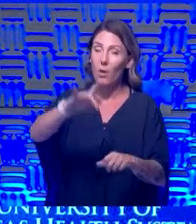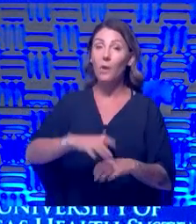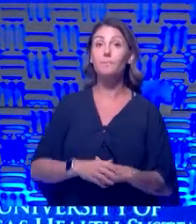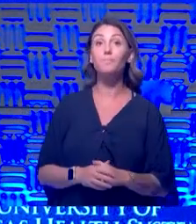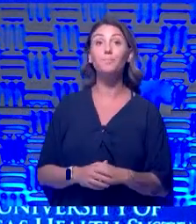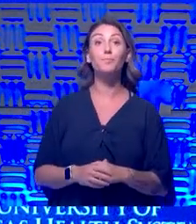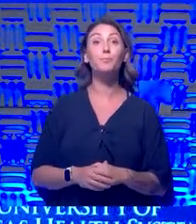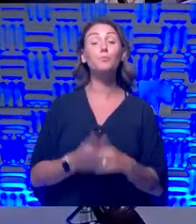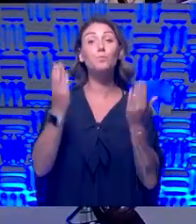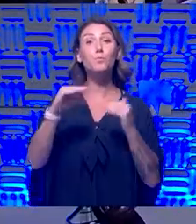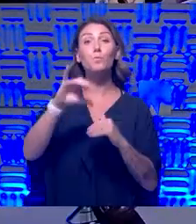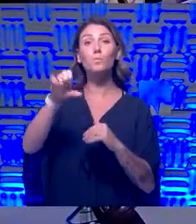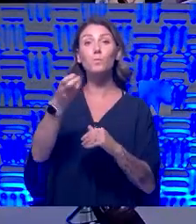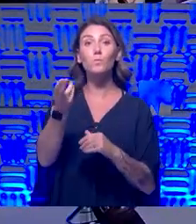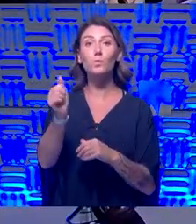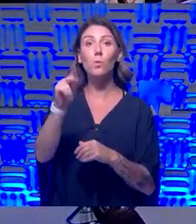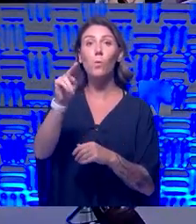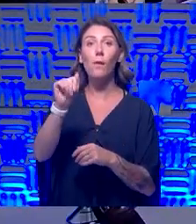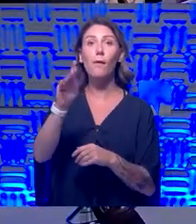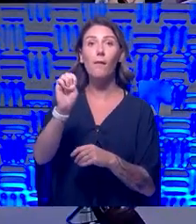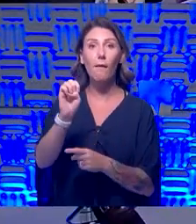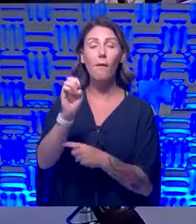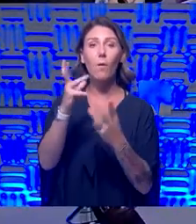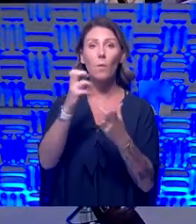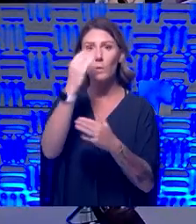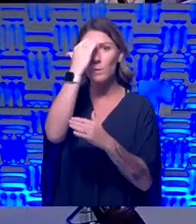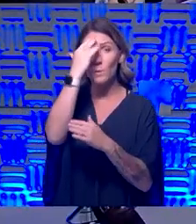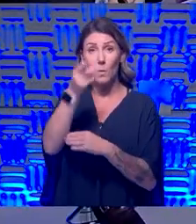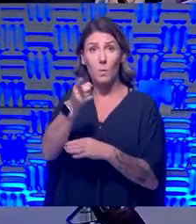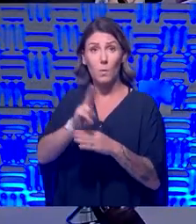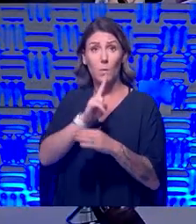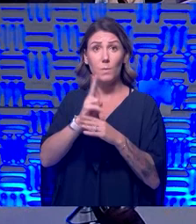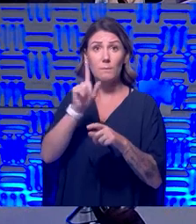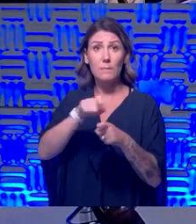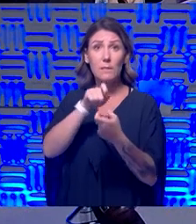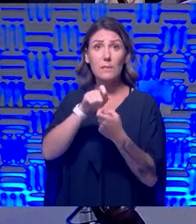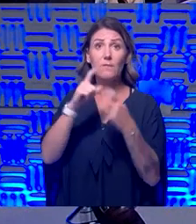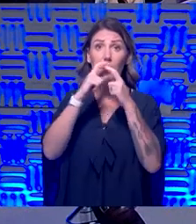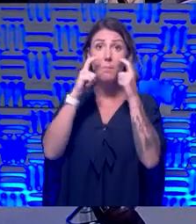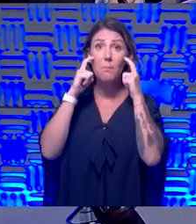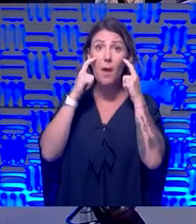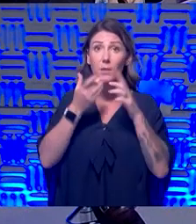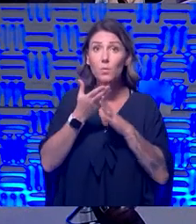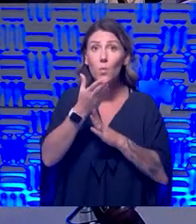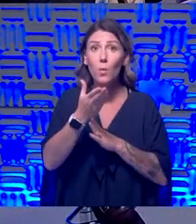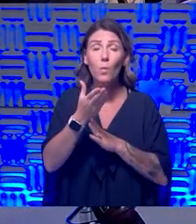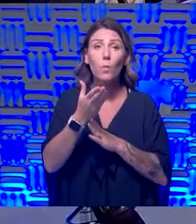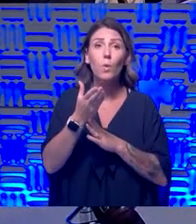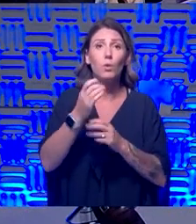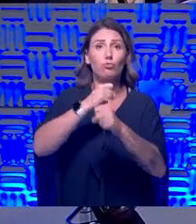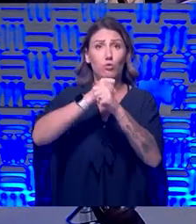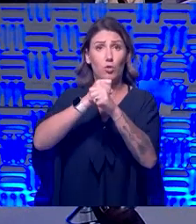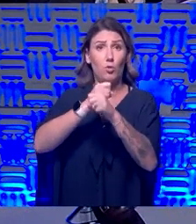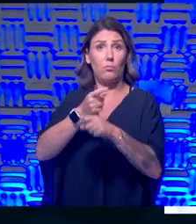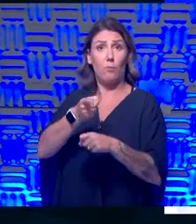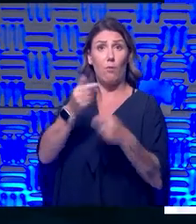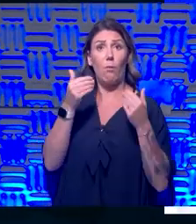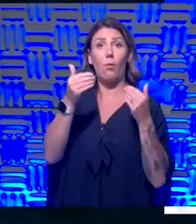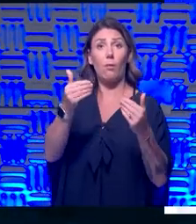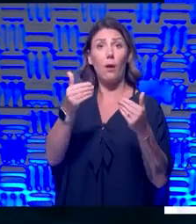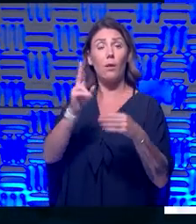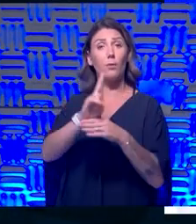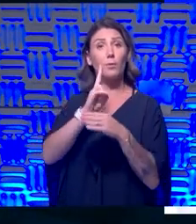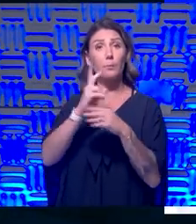Joanne wants to know, did you use any specific type of mask and going through security, do they let you keep your mask on? Okay,